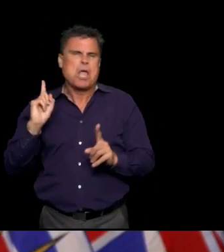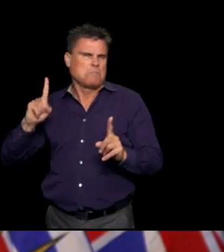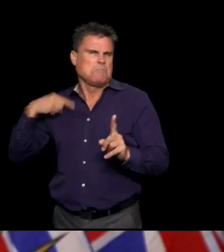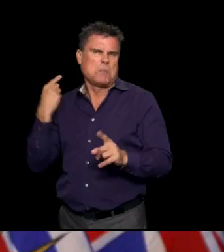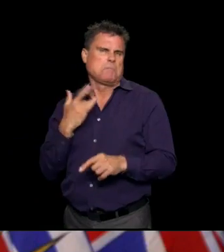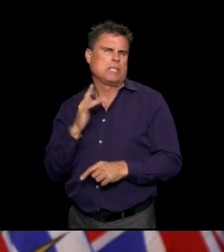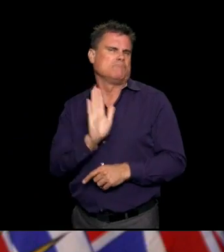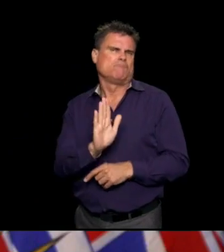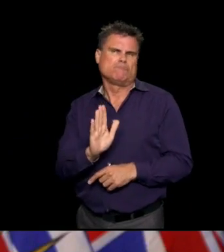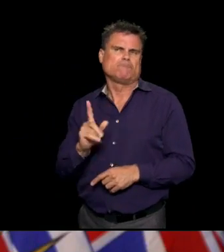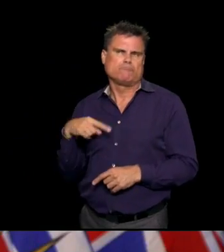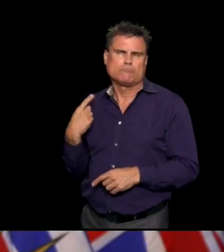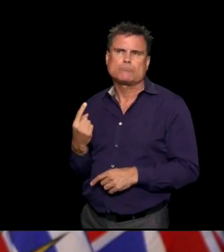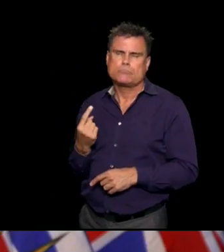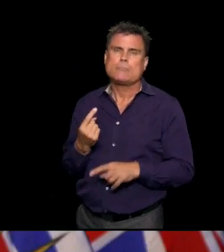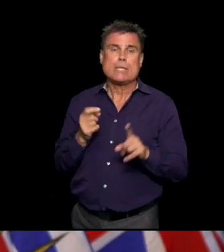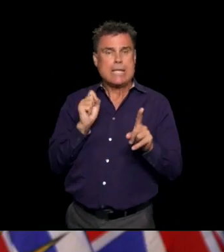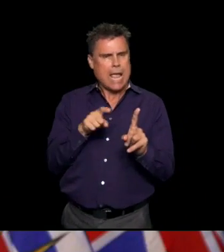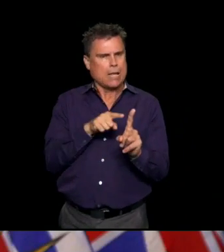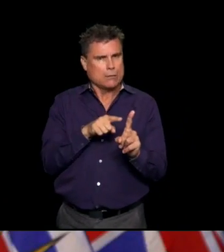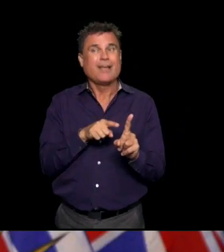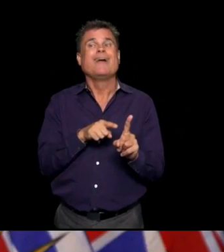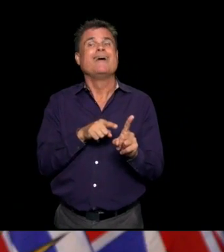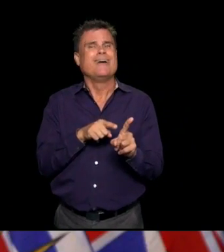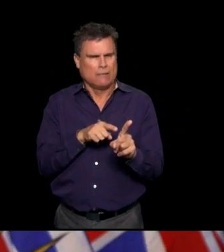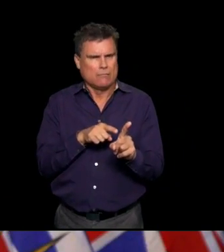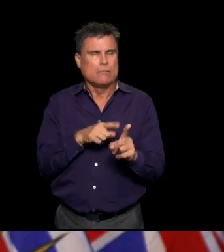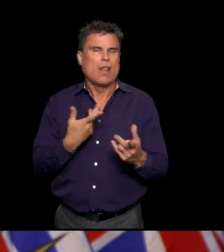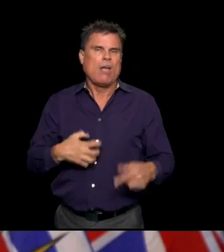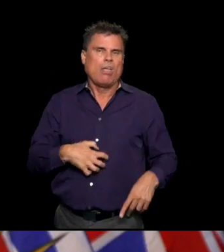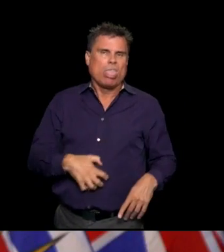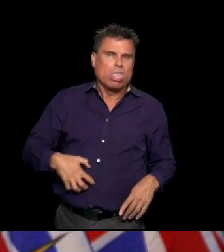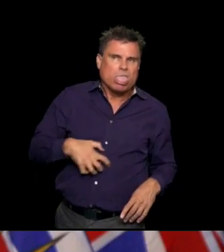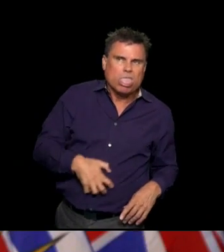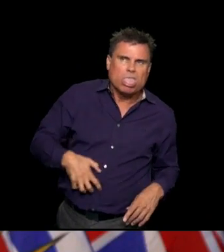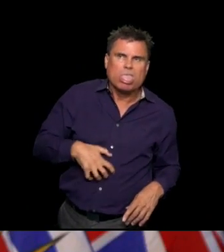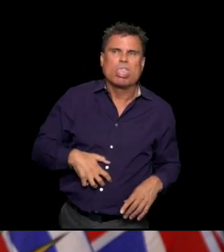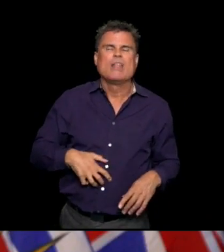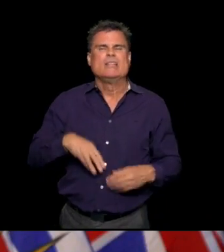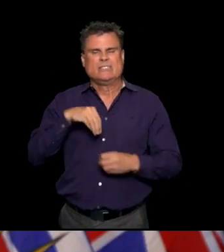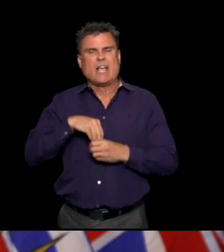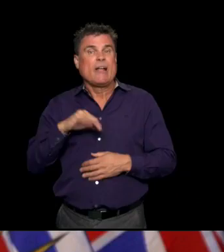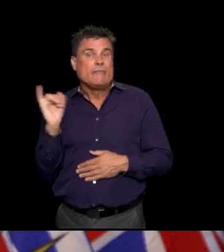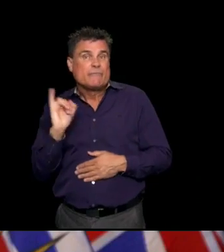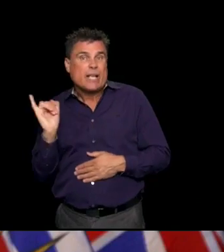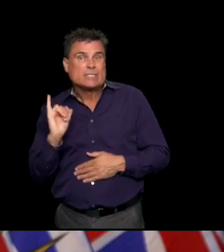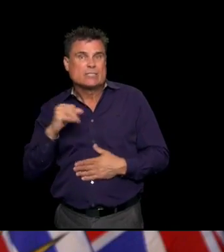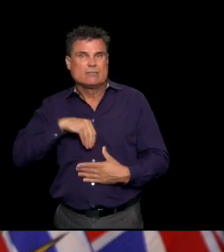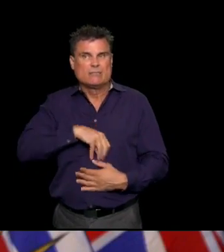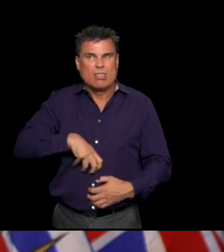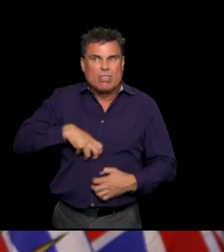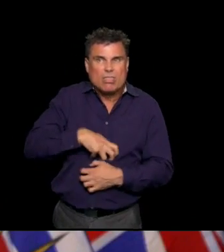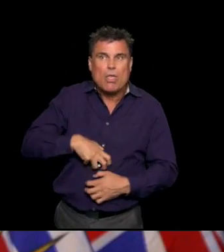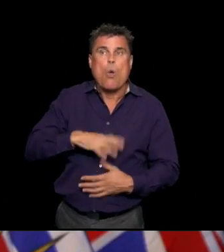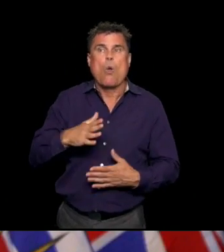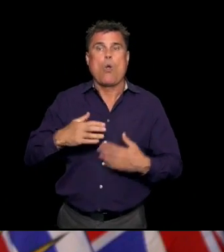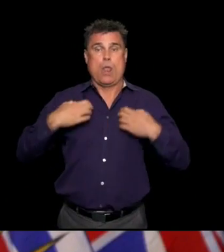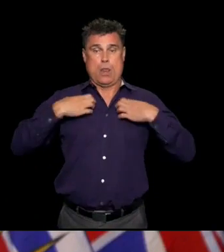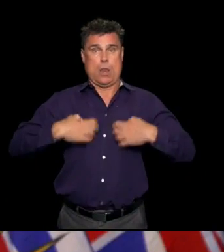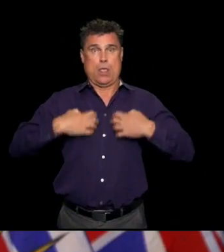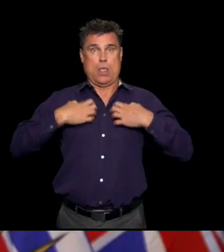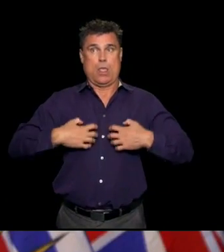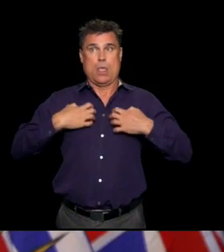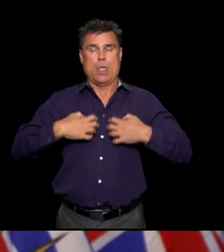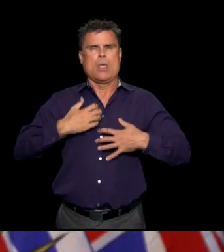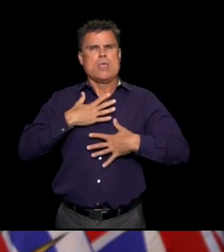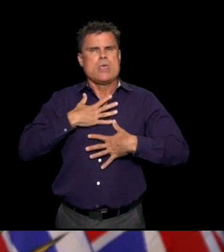infections, including gastrointestinal infections like campylobacter infections and other